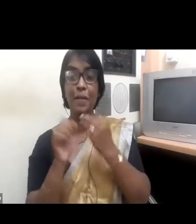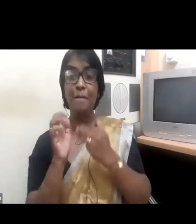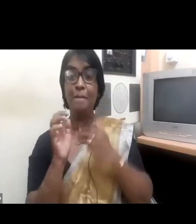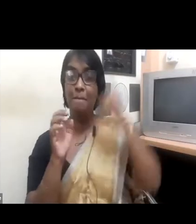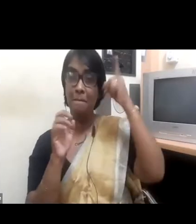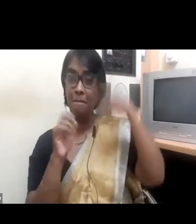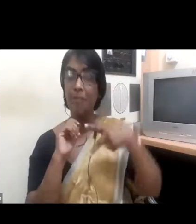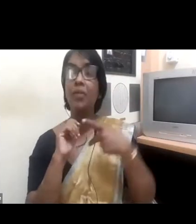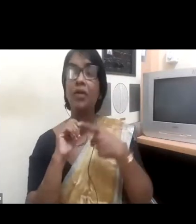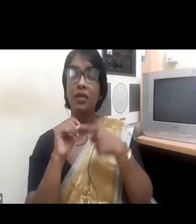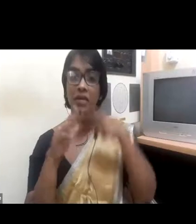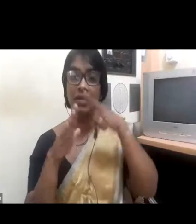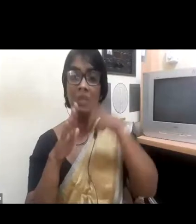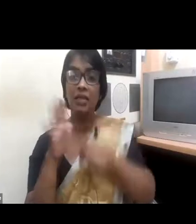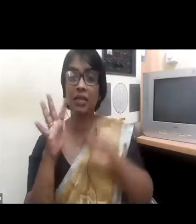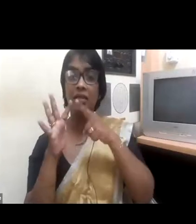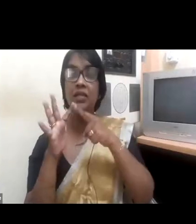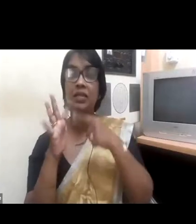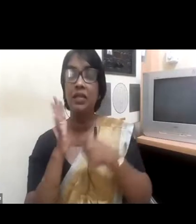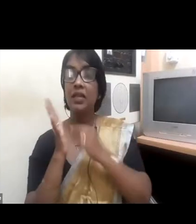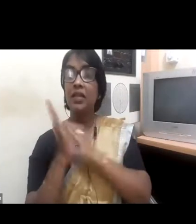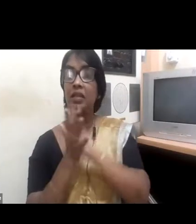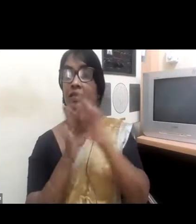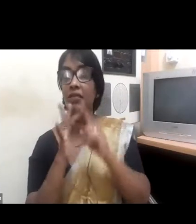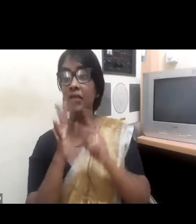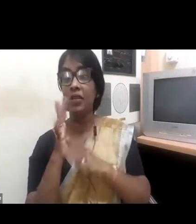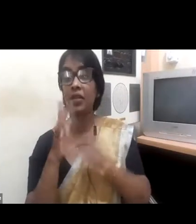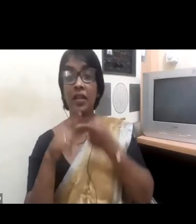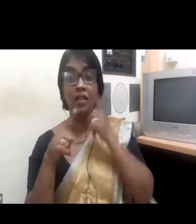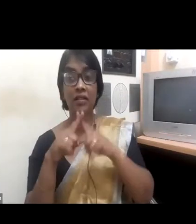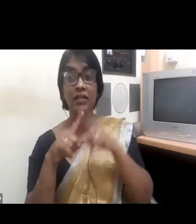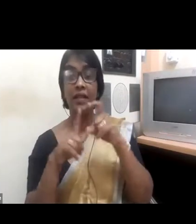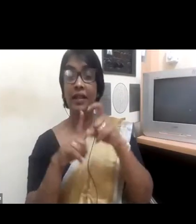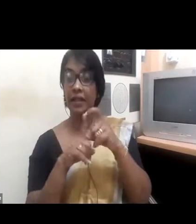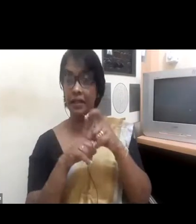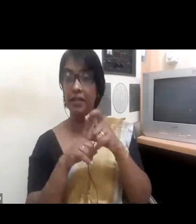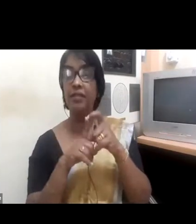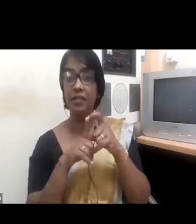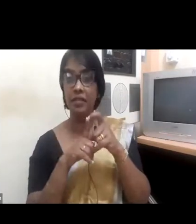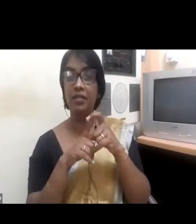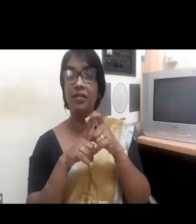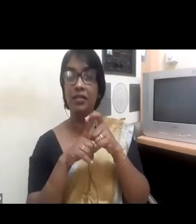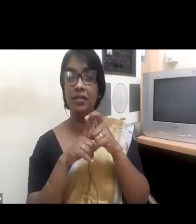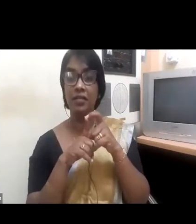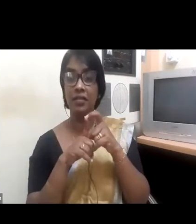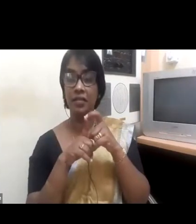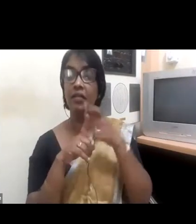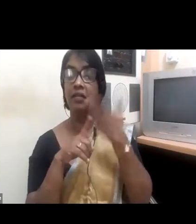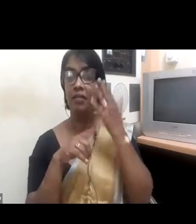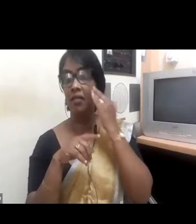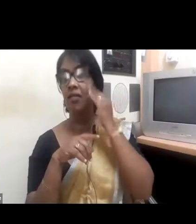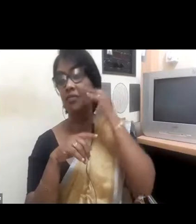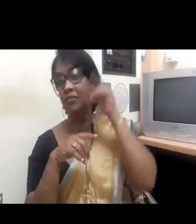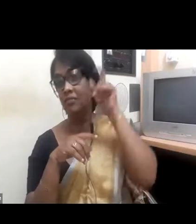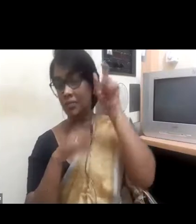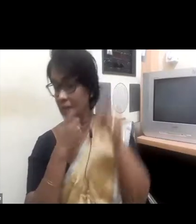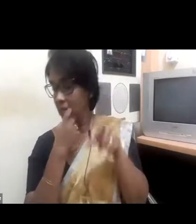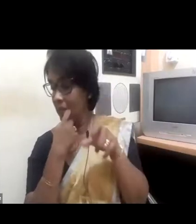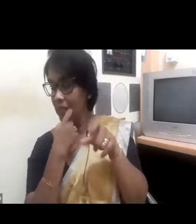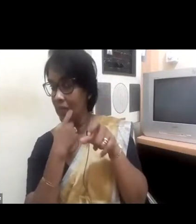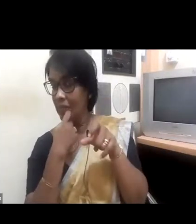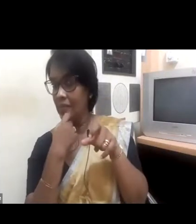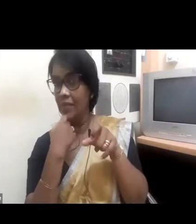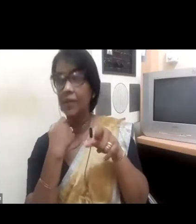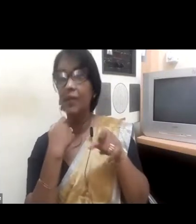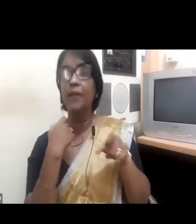executive director of Jet Pink's largest profit center before, of course, COVID, the largest profit center that is